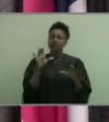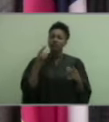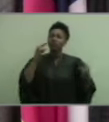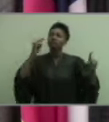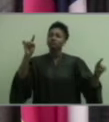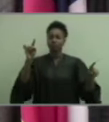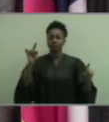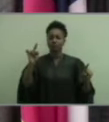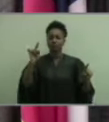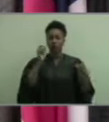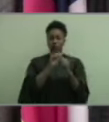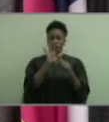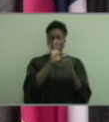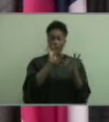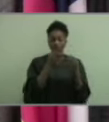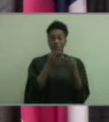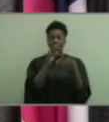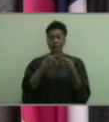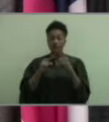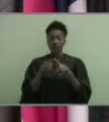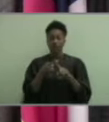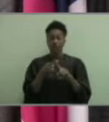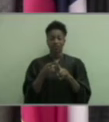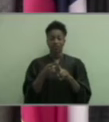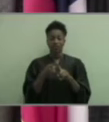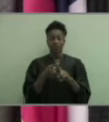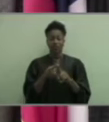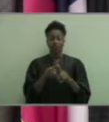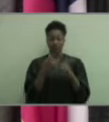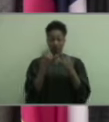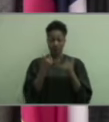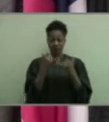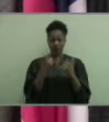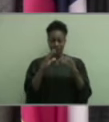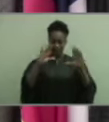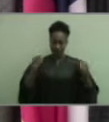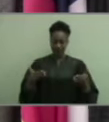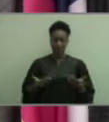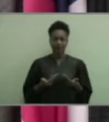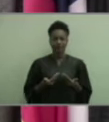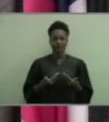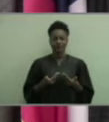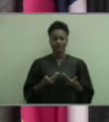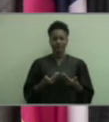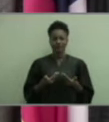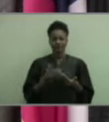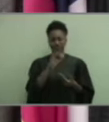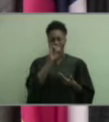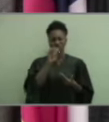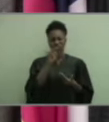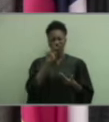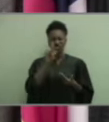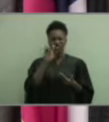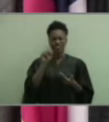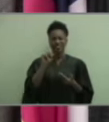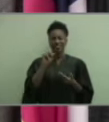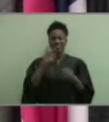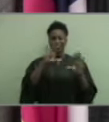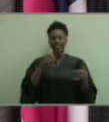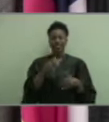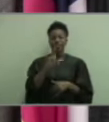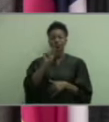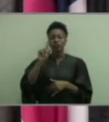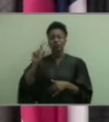and friends. At this time, it is with great pleasure to introduce the Herschel V. Jenkins High School 2020